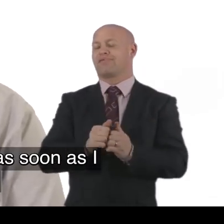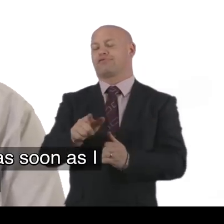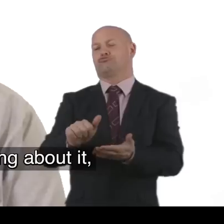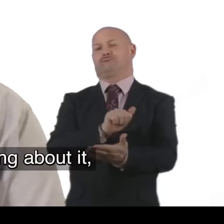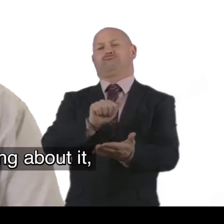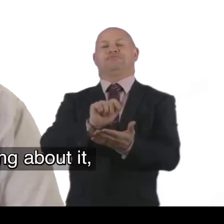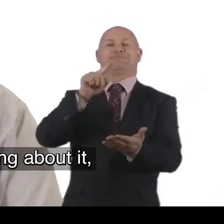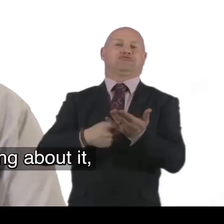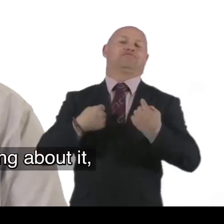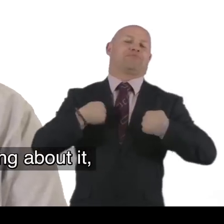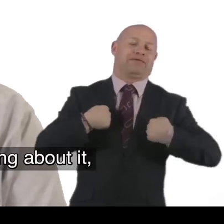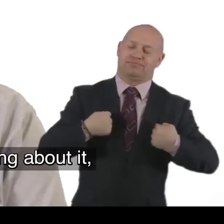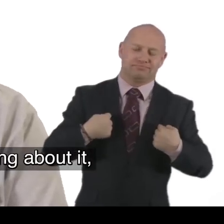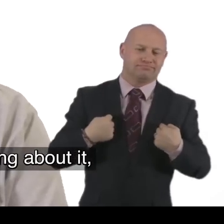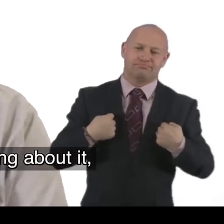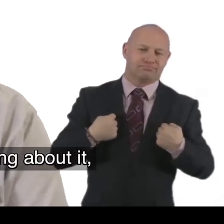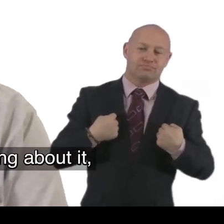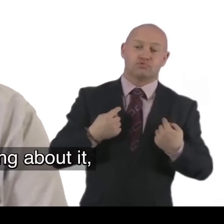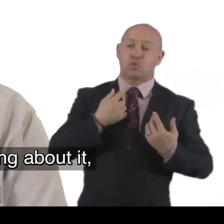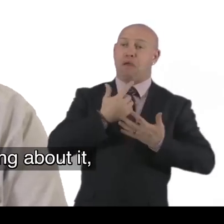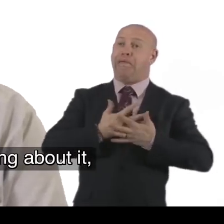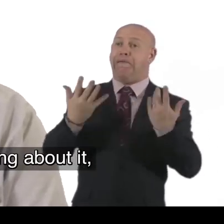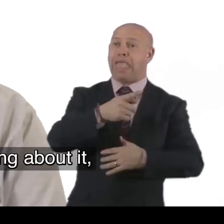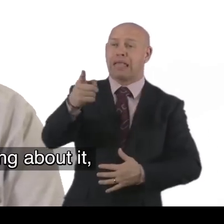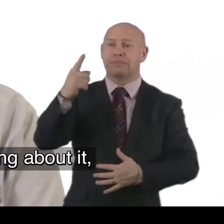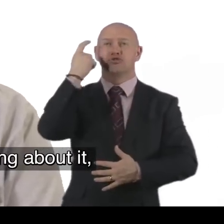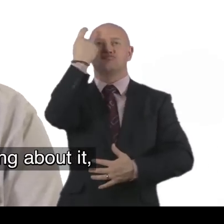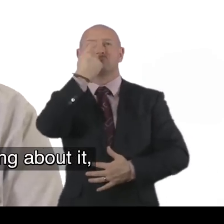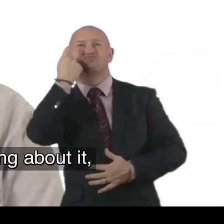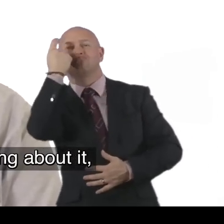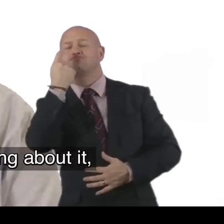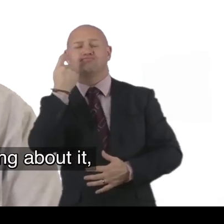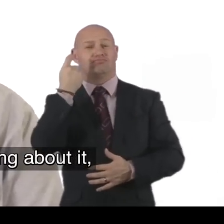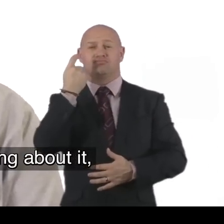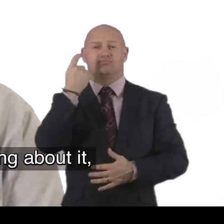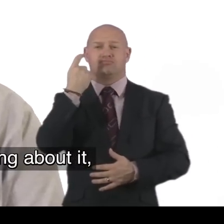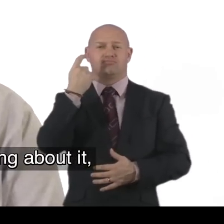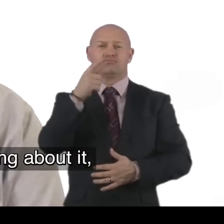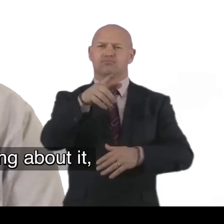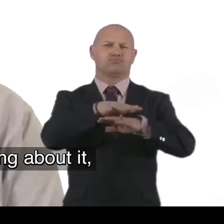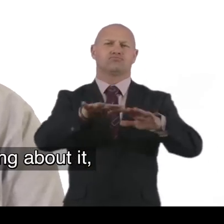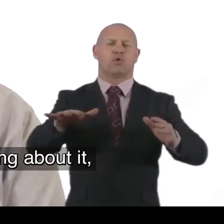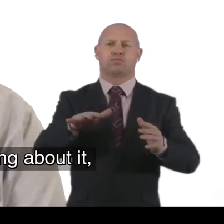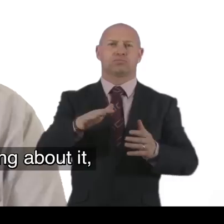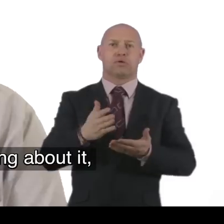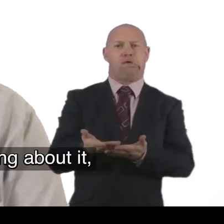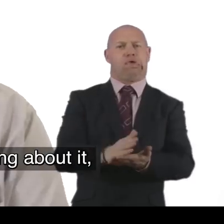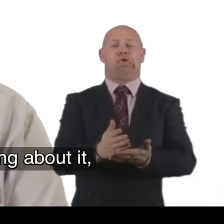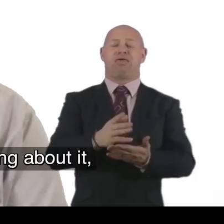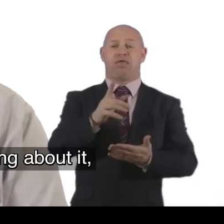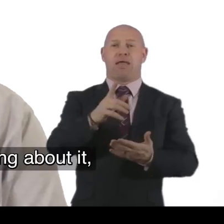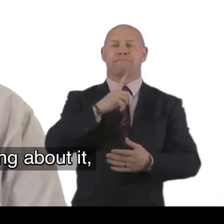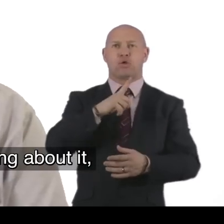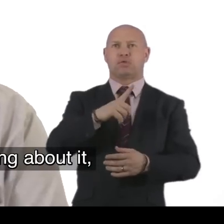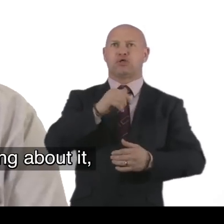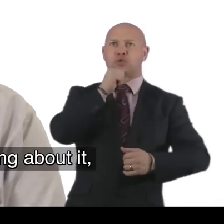The. The right decision for me. Um. So. For. thinking about it. Don't let. The. The sort